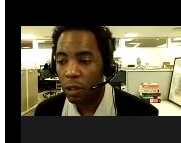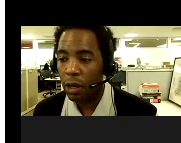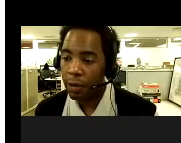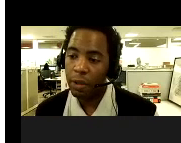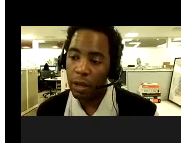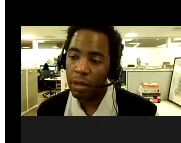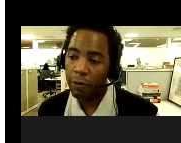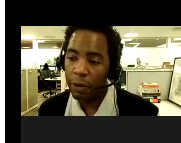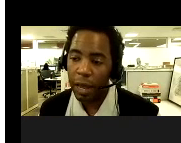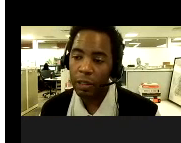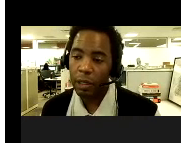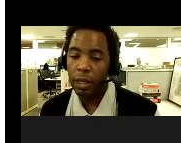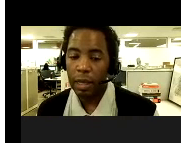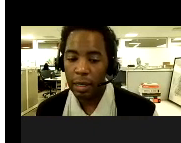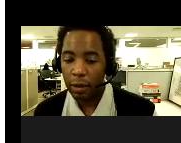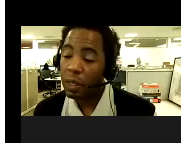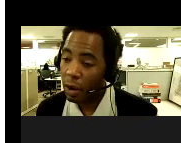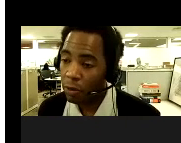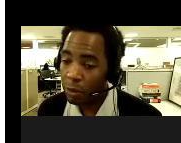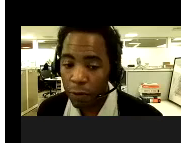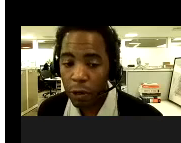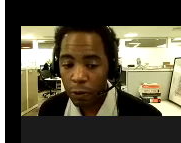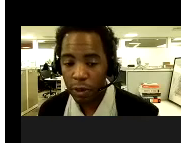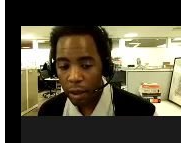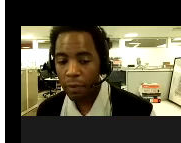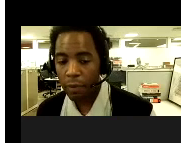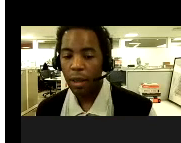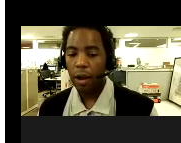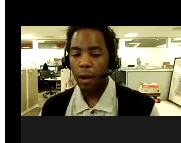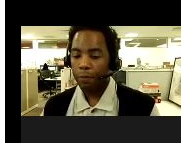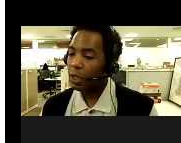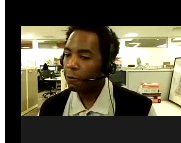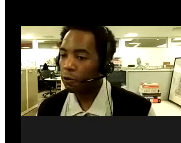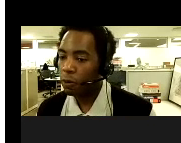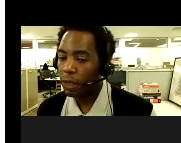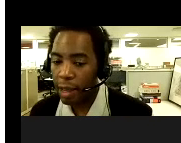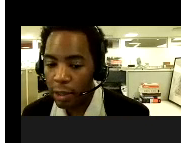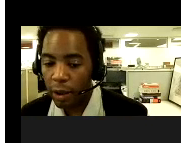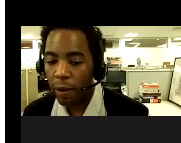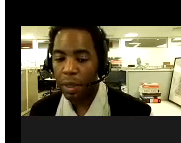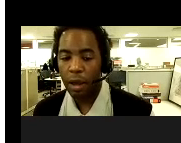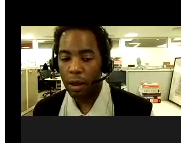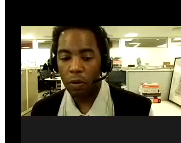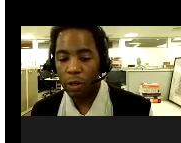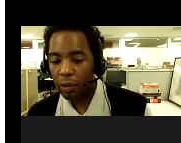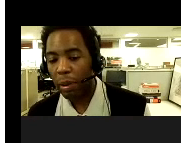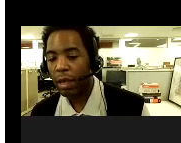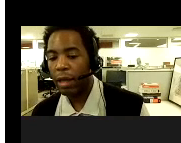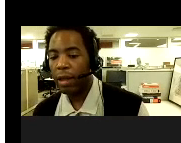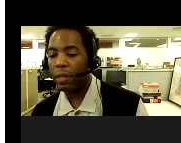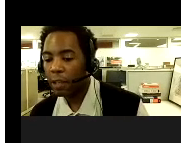conversation and if this MPV vaccine is something that would be beneficial for them. Um, folks who engage, um, who